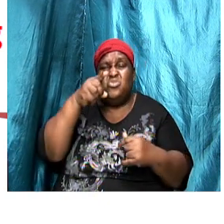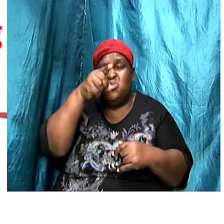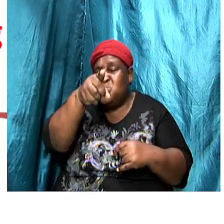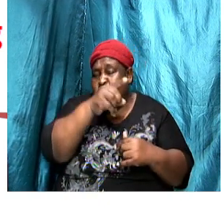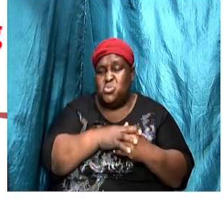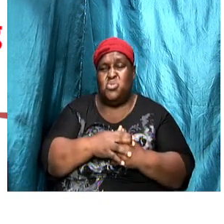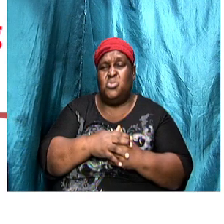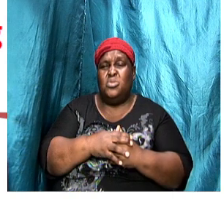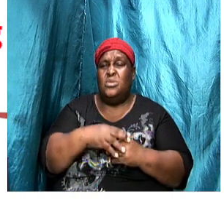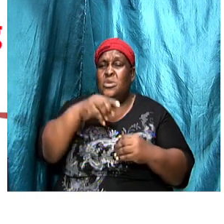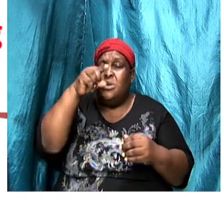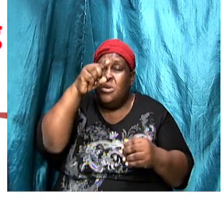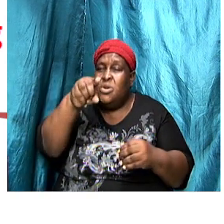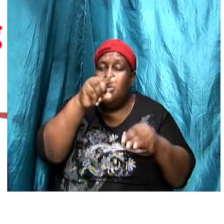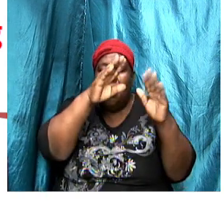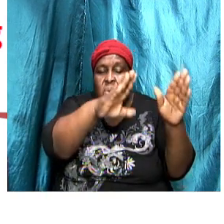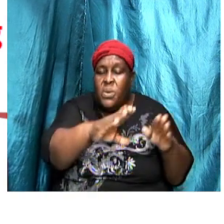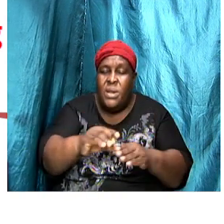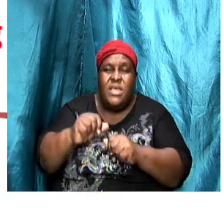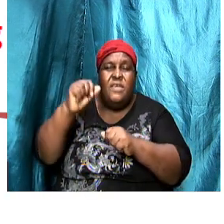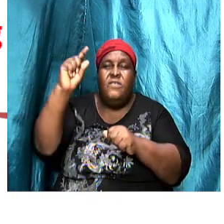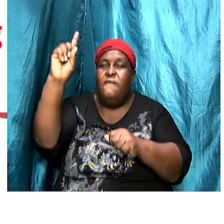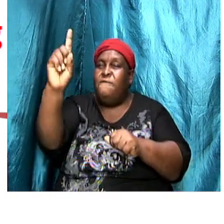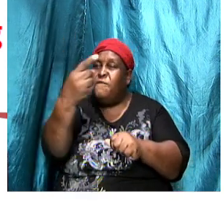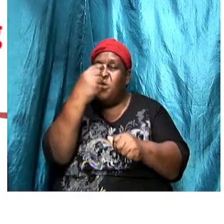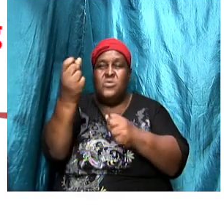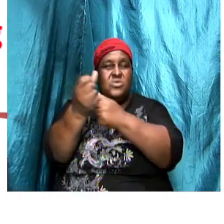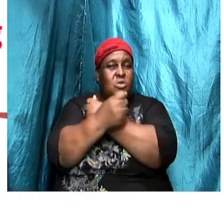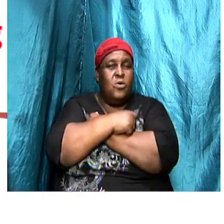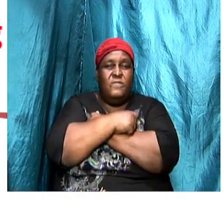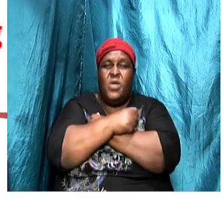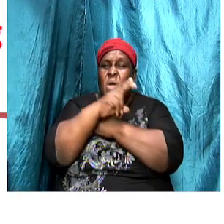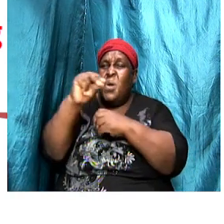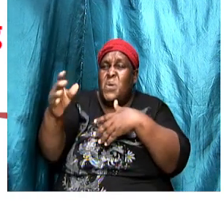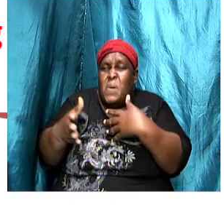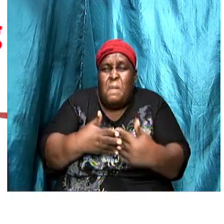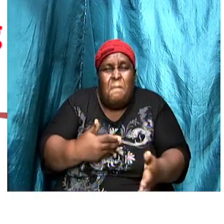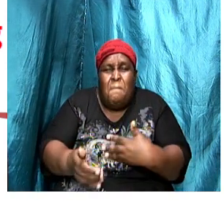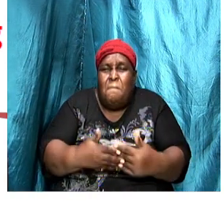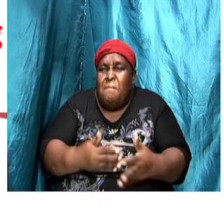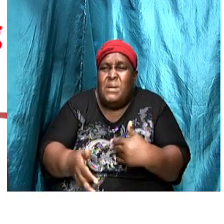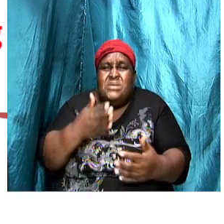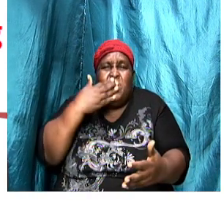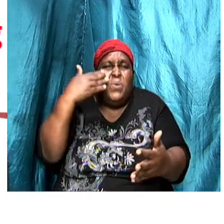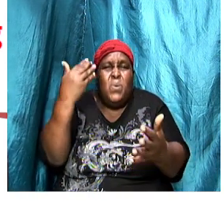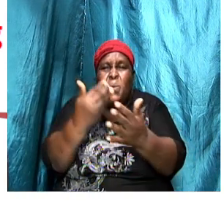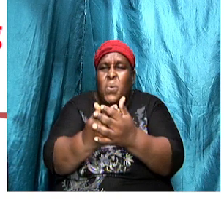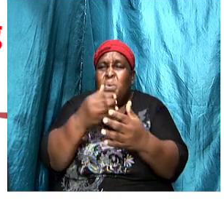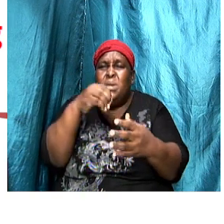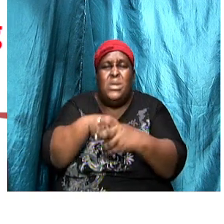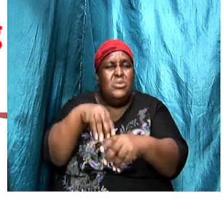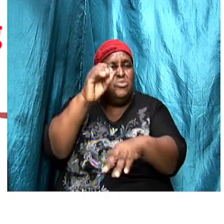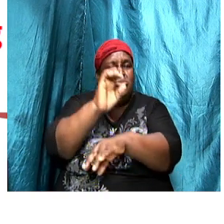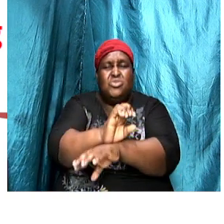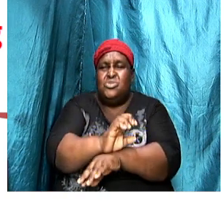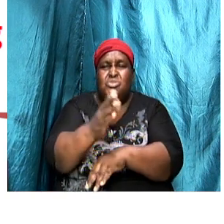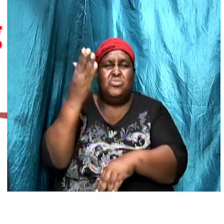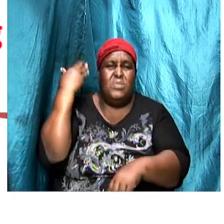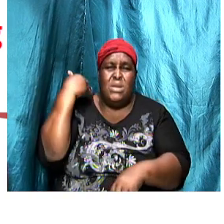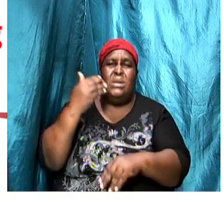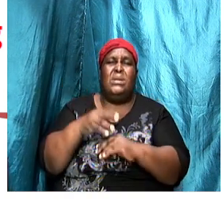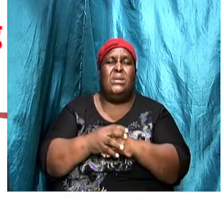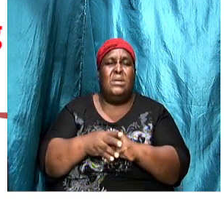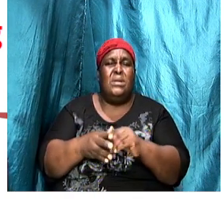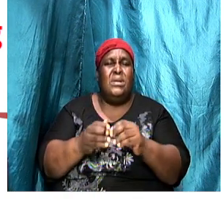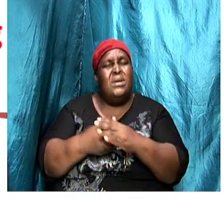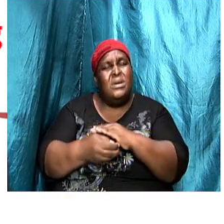left your first love despite all the good in the Ephesian church there